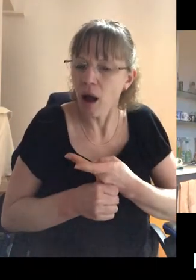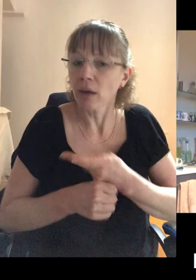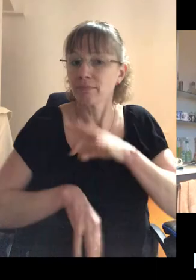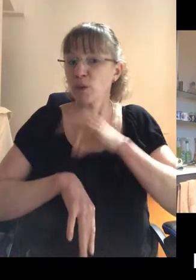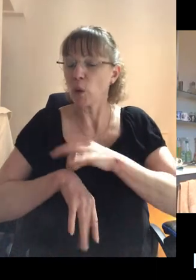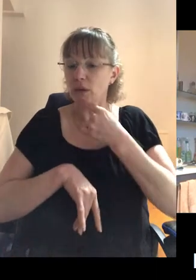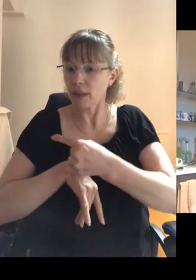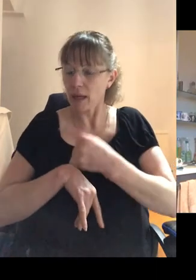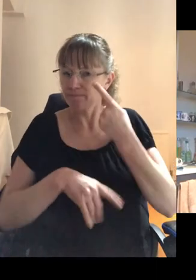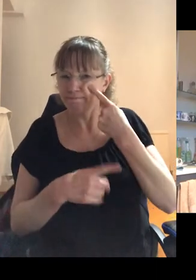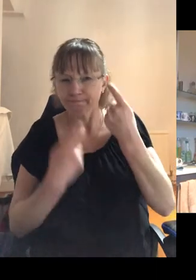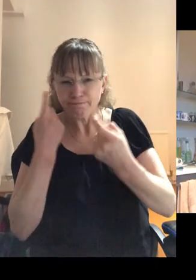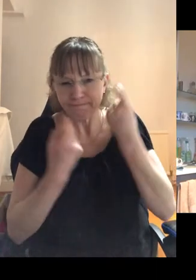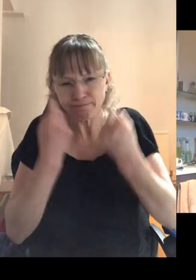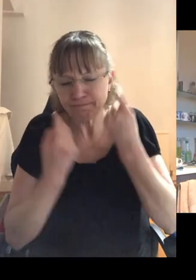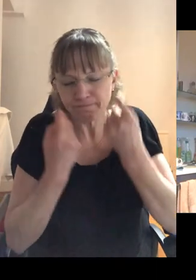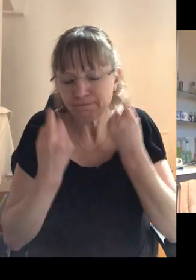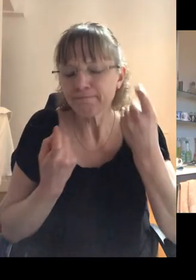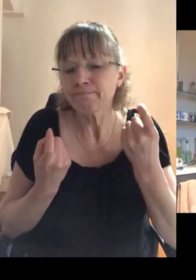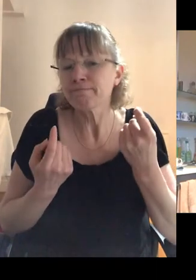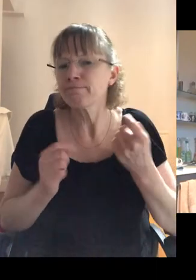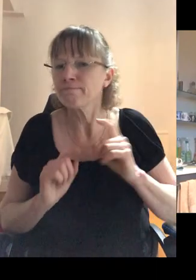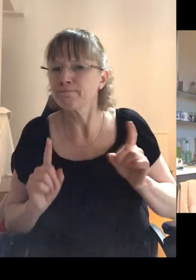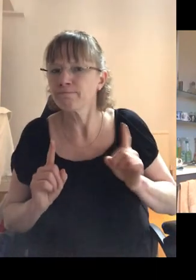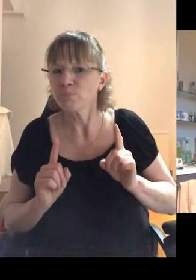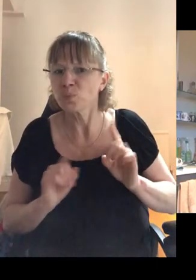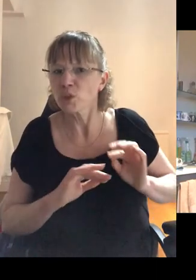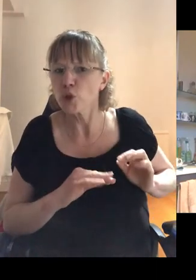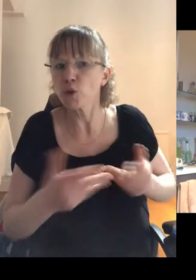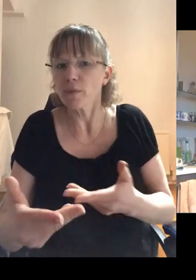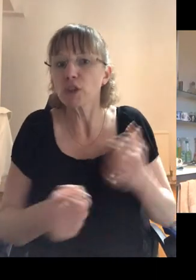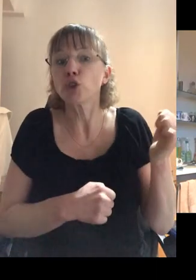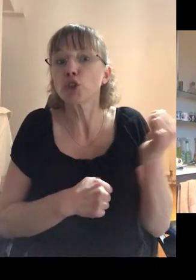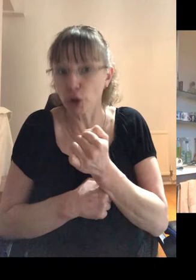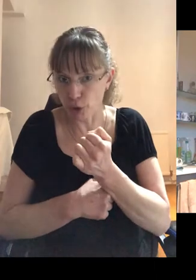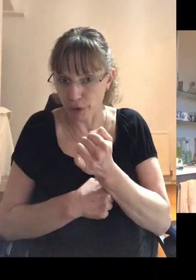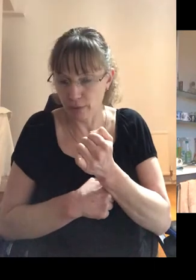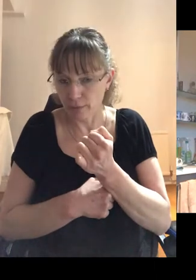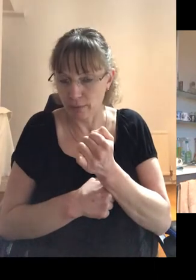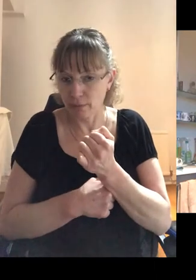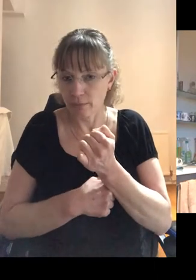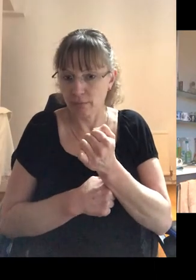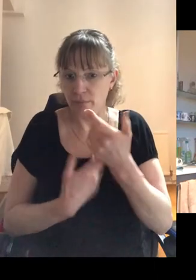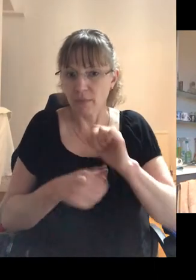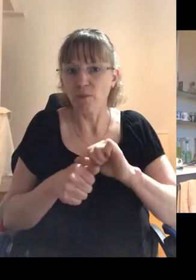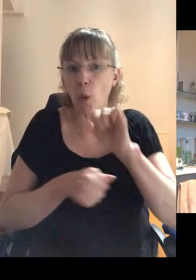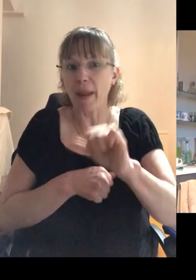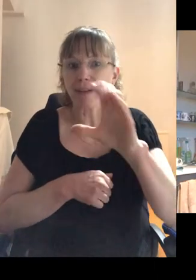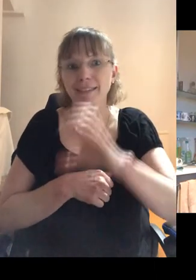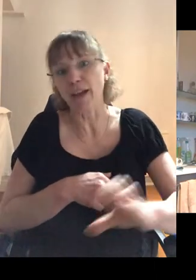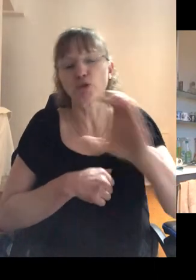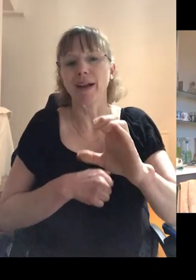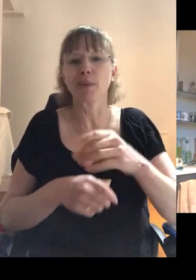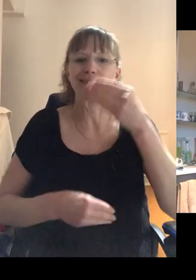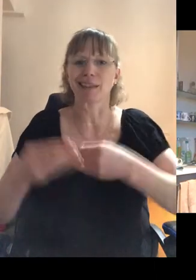my doctor said, look, we're looking at what the, the, uh, services should be, um, for, for the next century. was